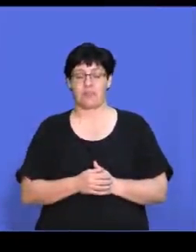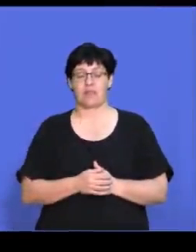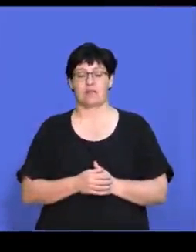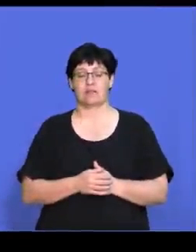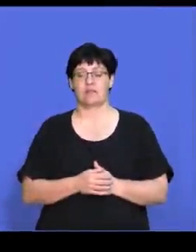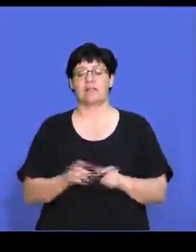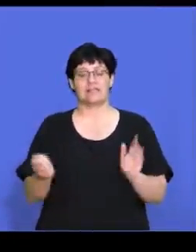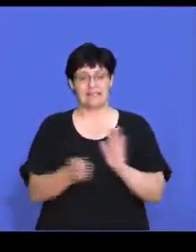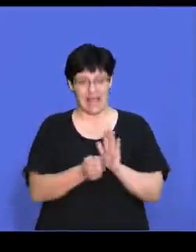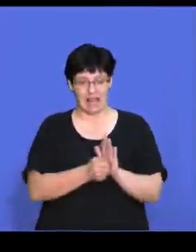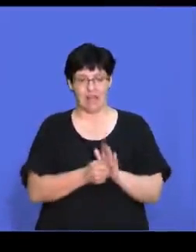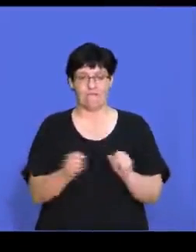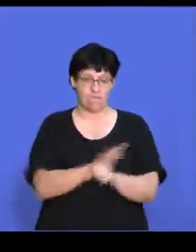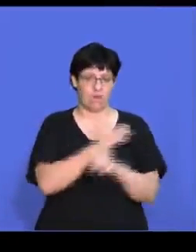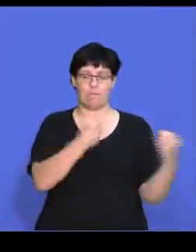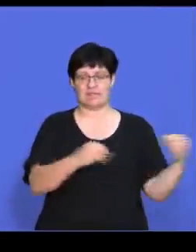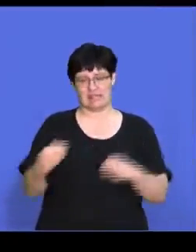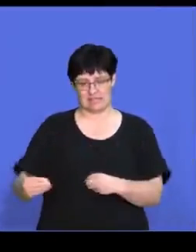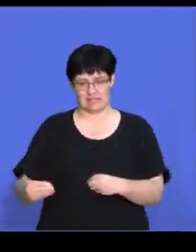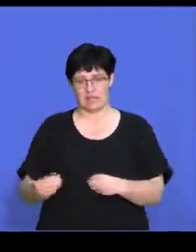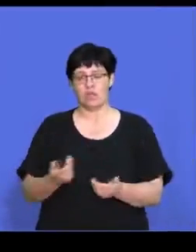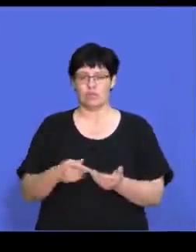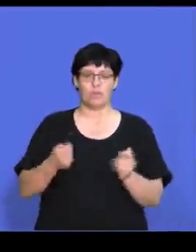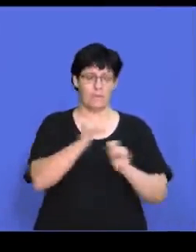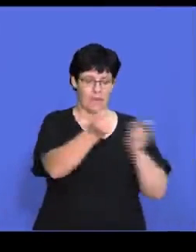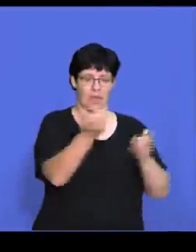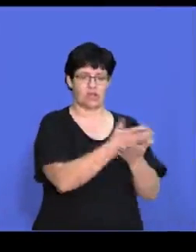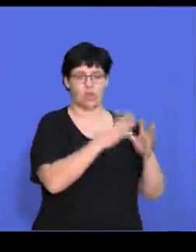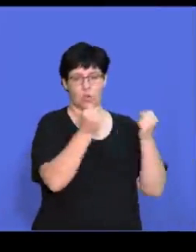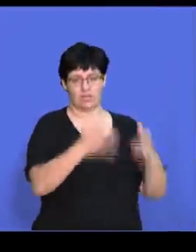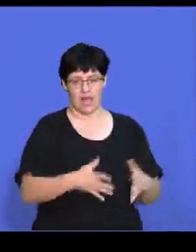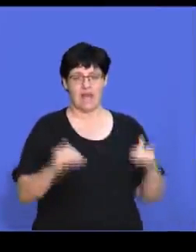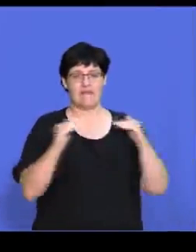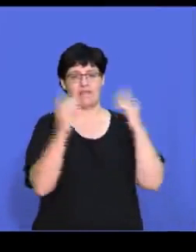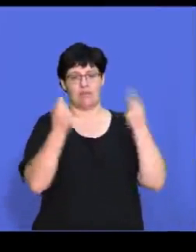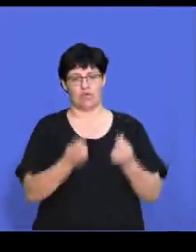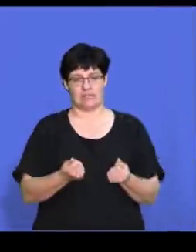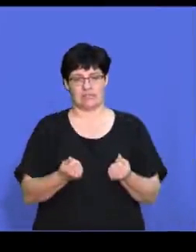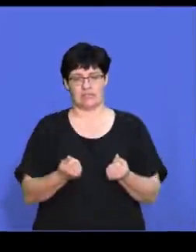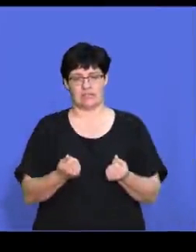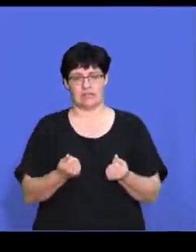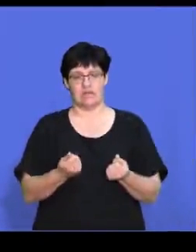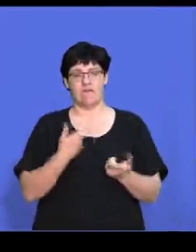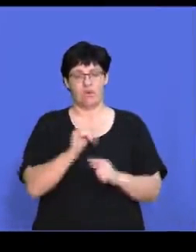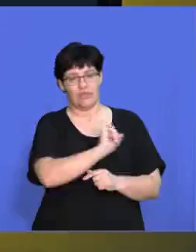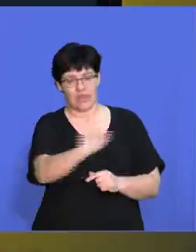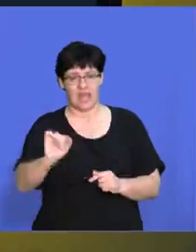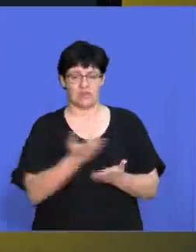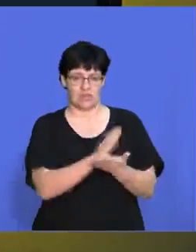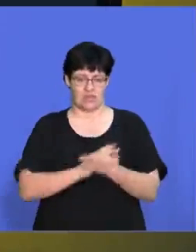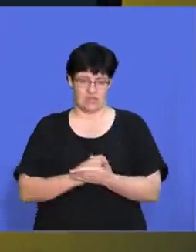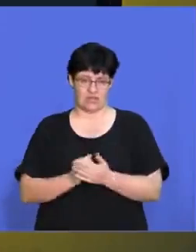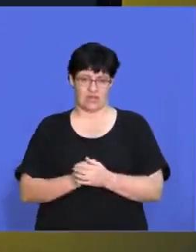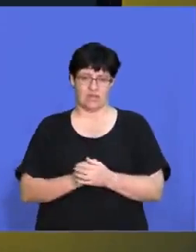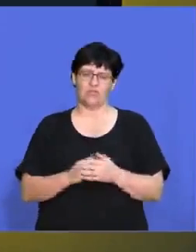And it's selling the entire business in order to pay shareholders a fair price for for their shares. Right.